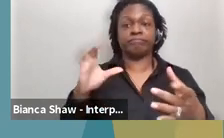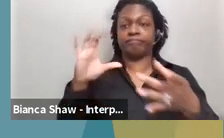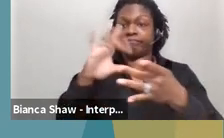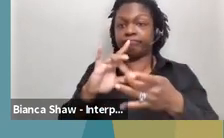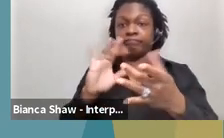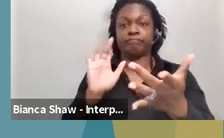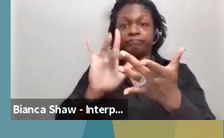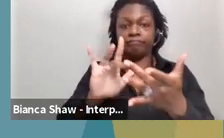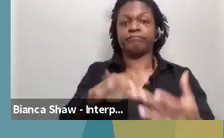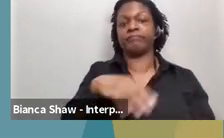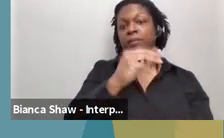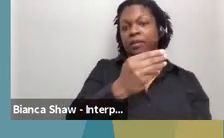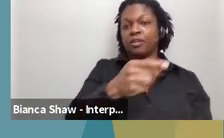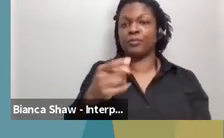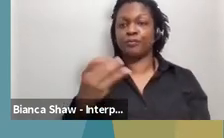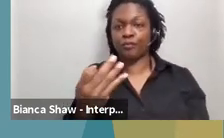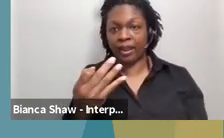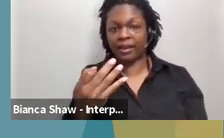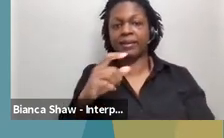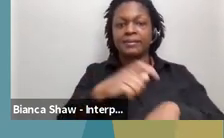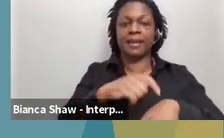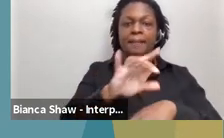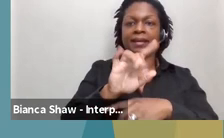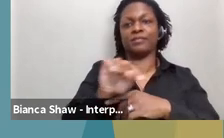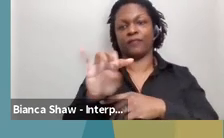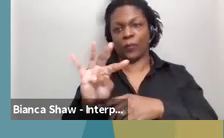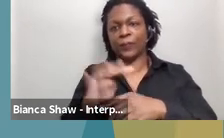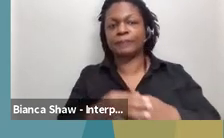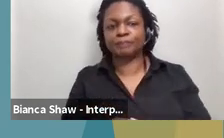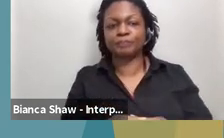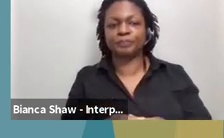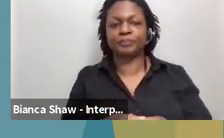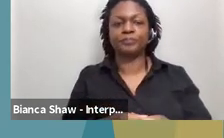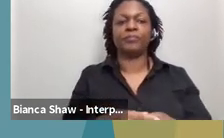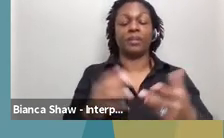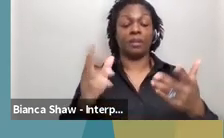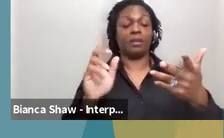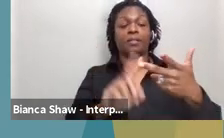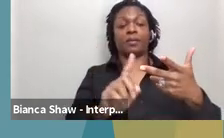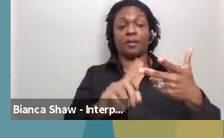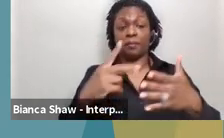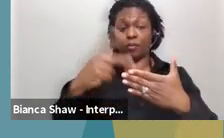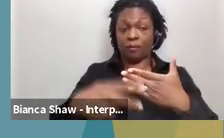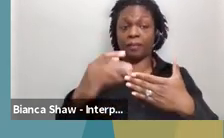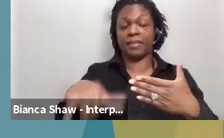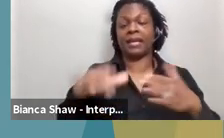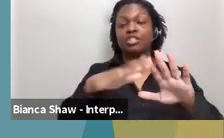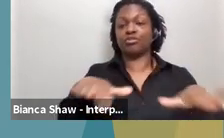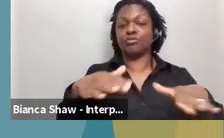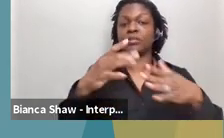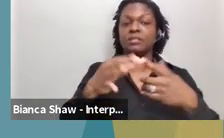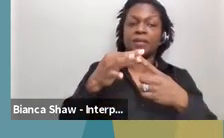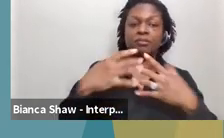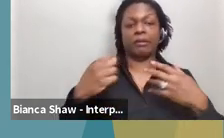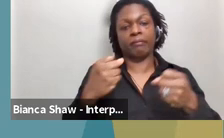And the next on the list is the Children's Special Health Care Services Transportation Program. And this, uh, Transportation Assistant